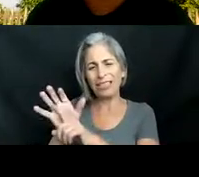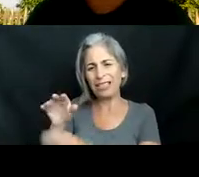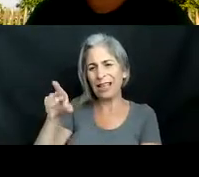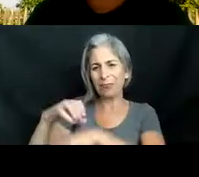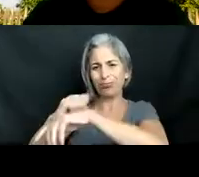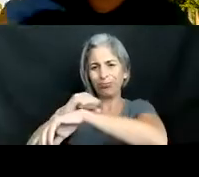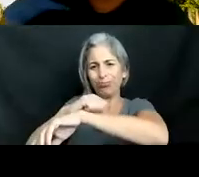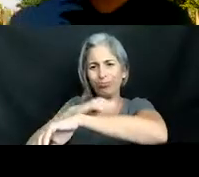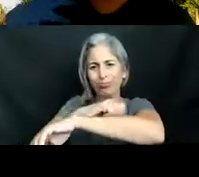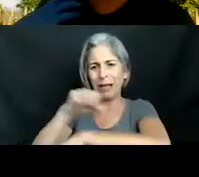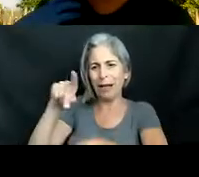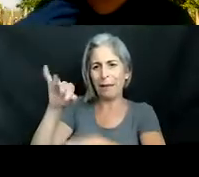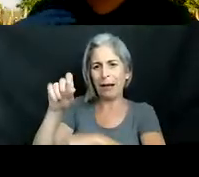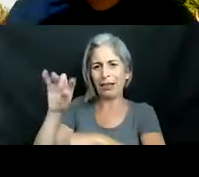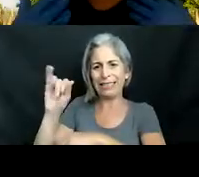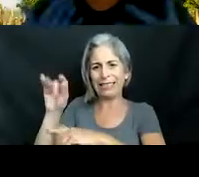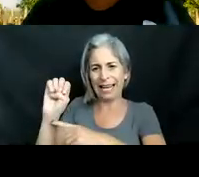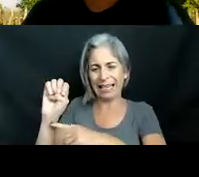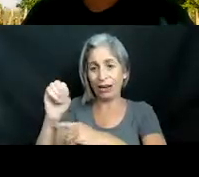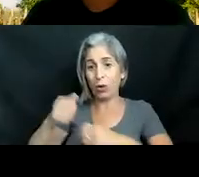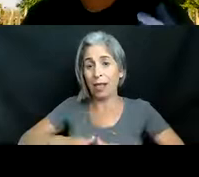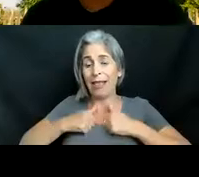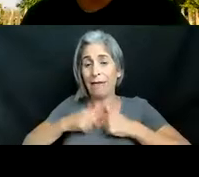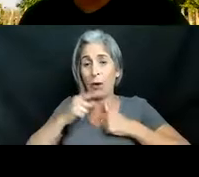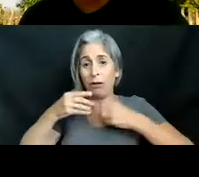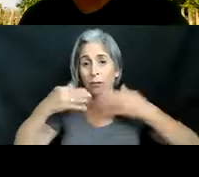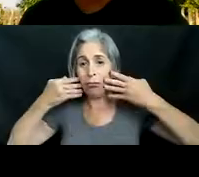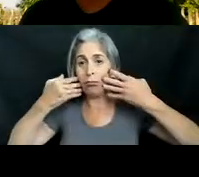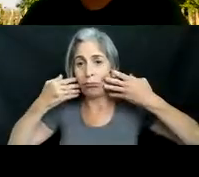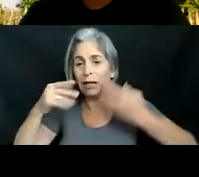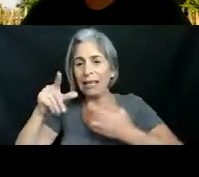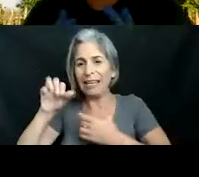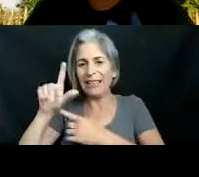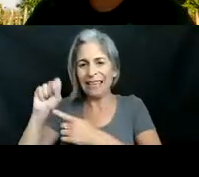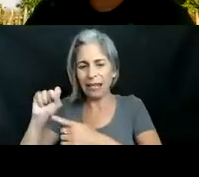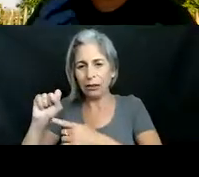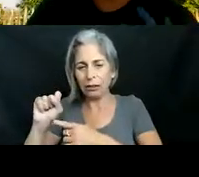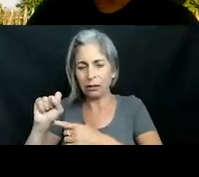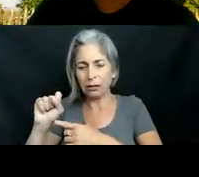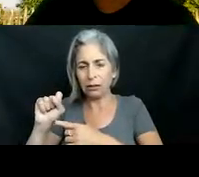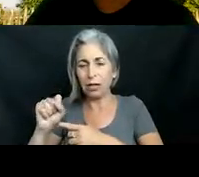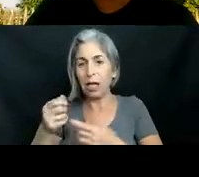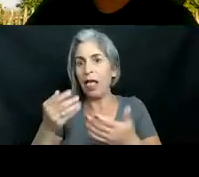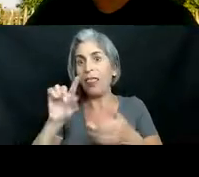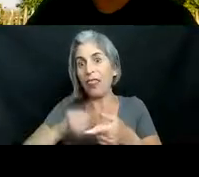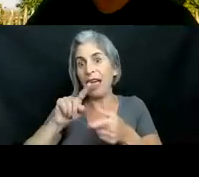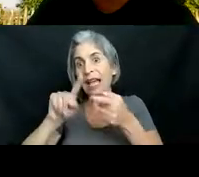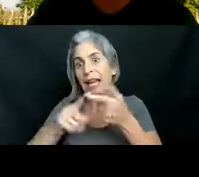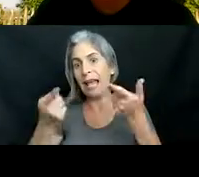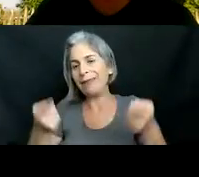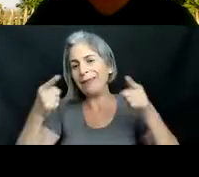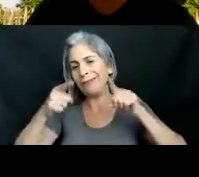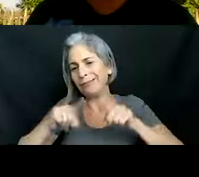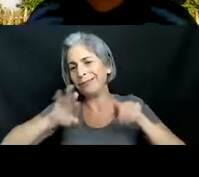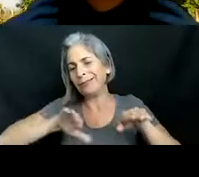type of parasite that actually will live in their gills and eventually cause them to die off a lot of things don't actually have interest in